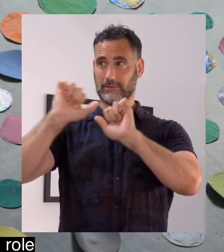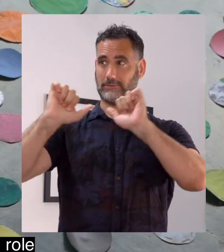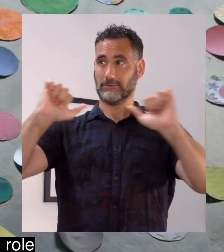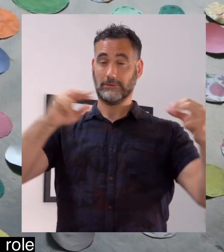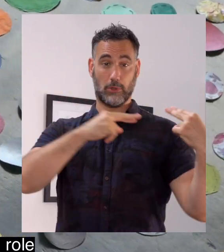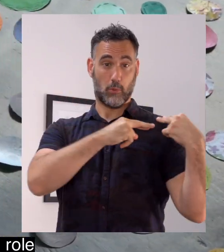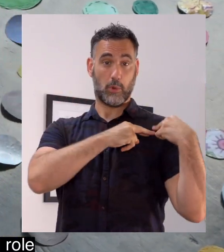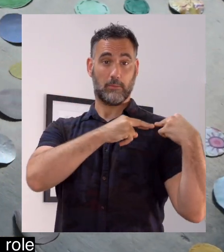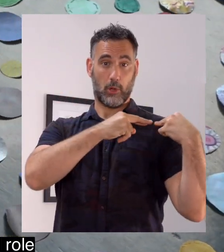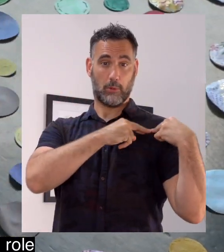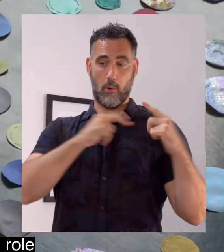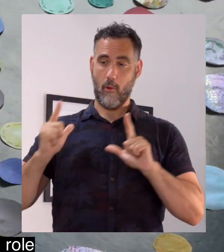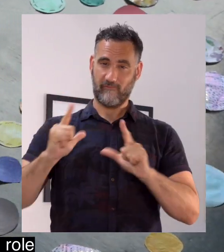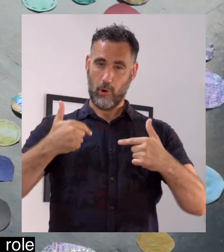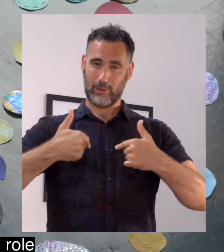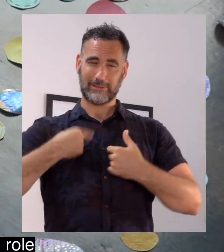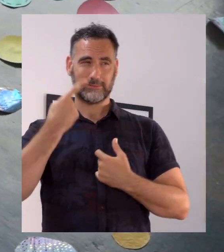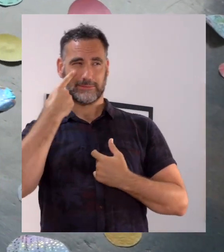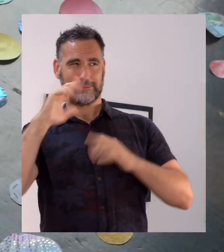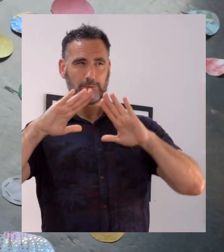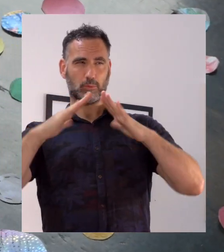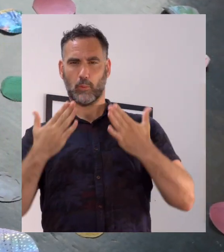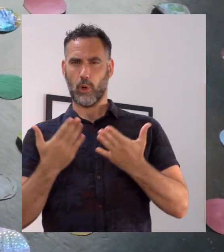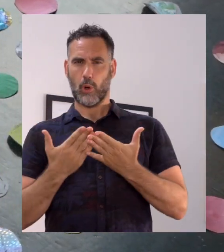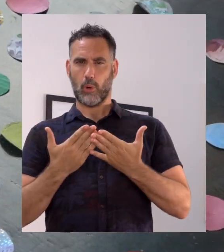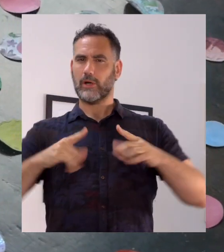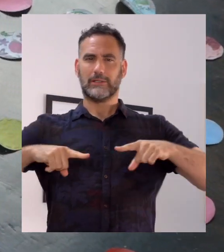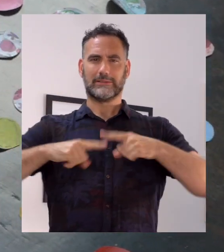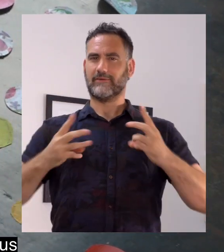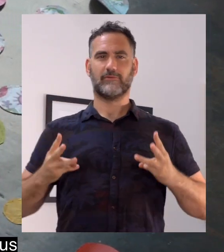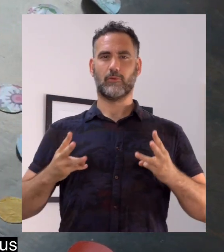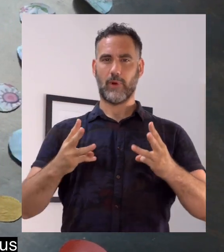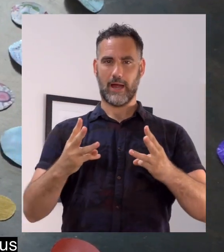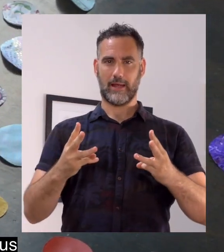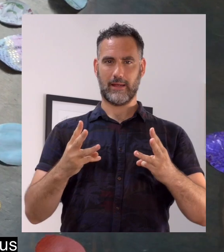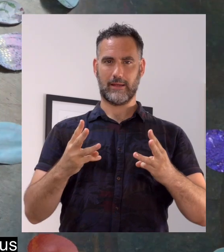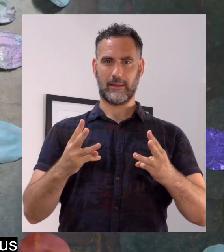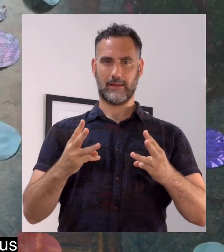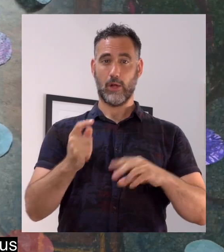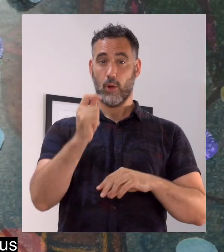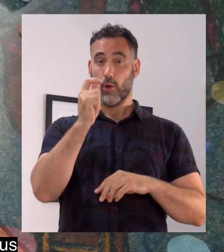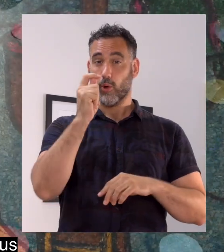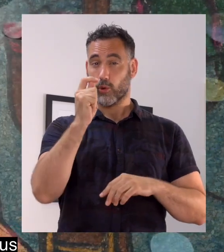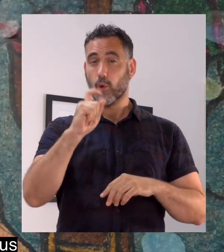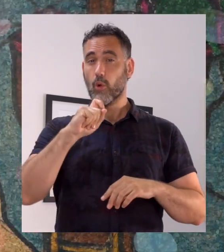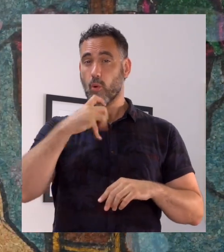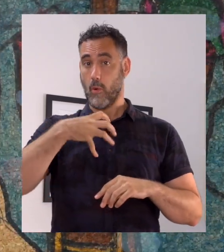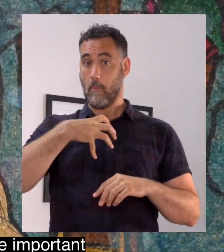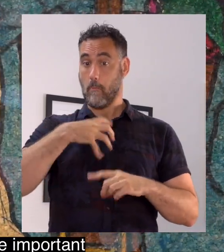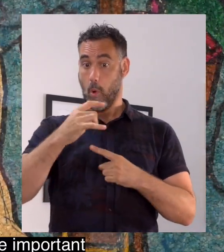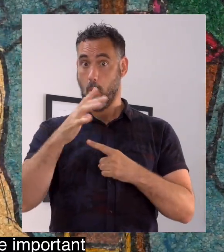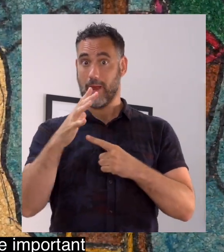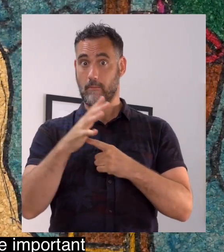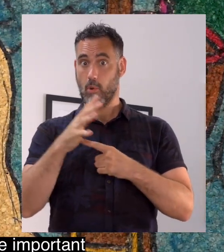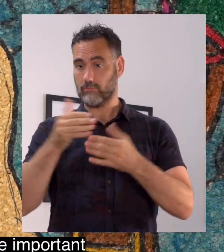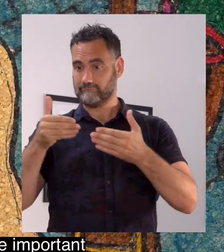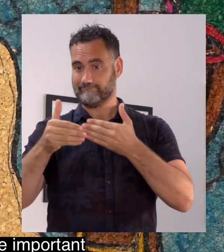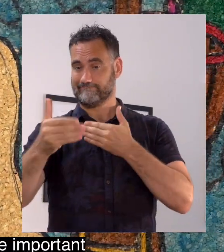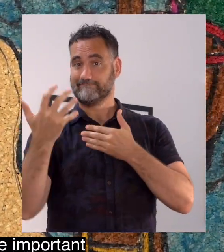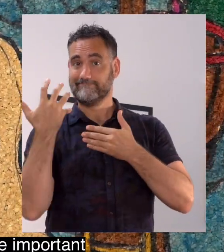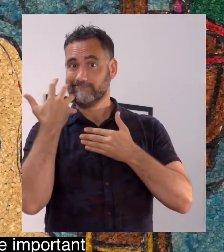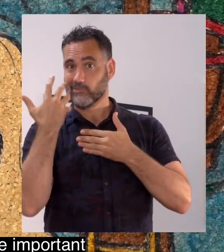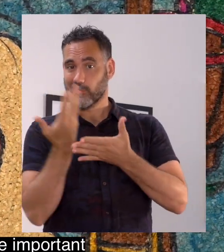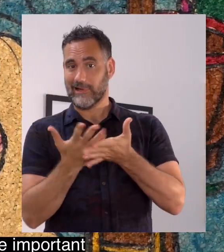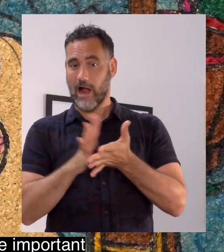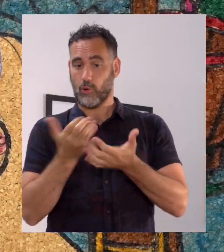We know that artists play an integral role in the way that we imagine and experience the world around us. And that role is going to become